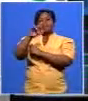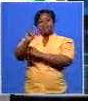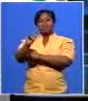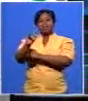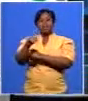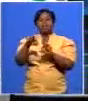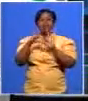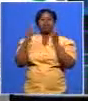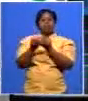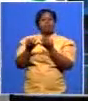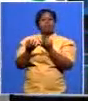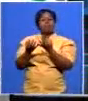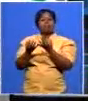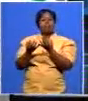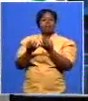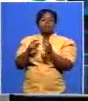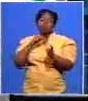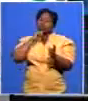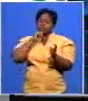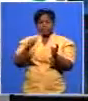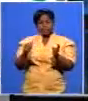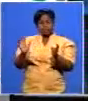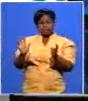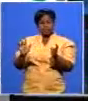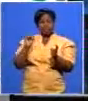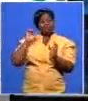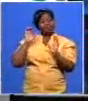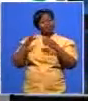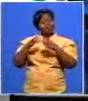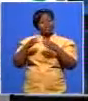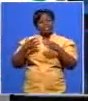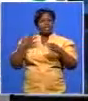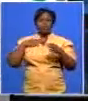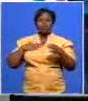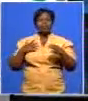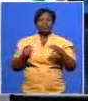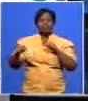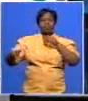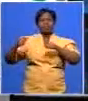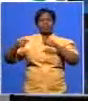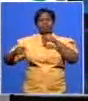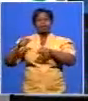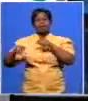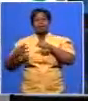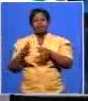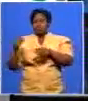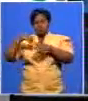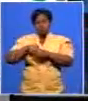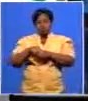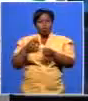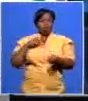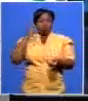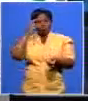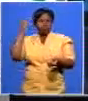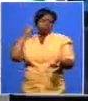a clip instead of the message is that they avoided the debate and the essence of the message that listen you can